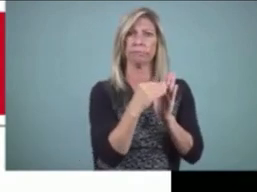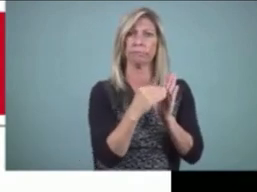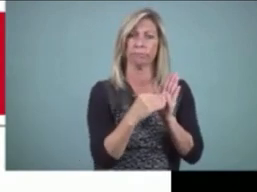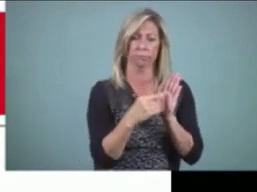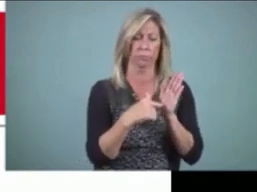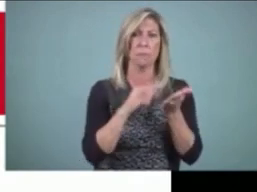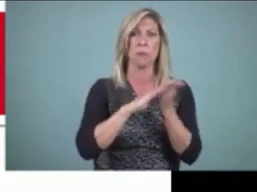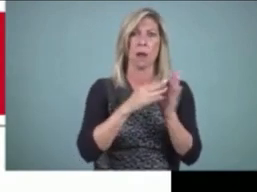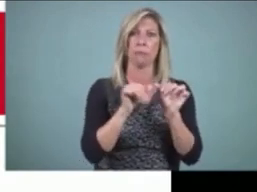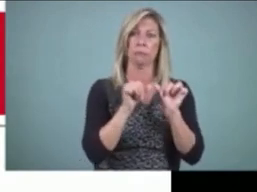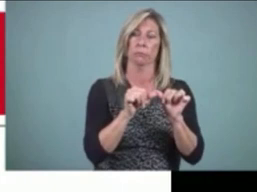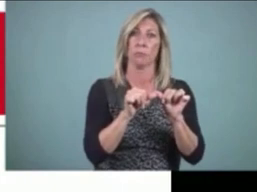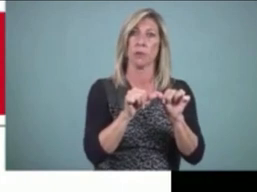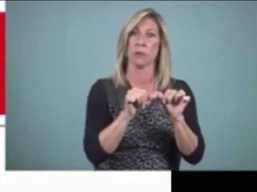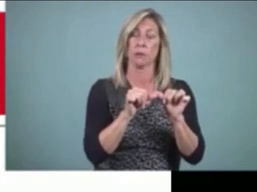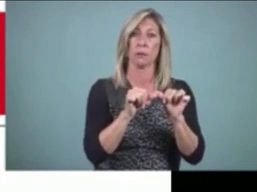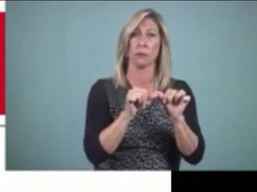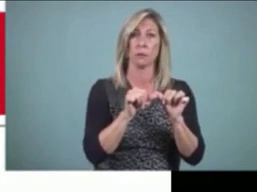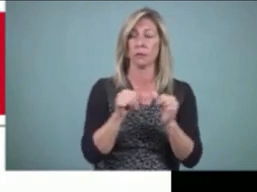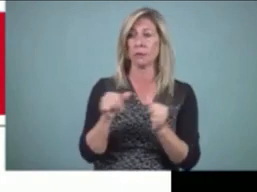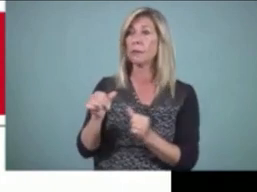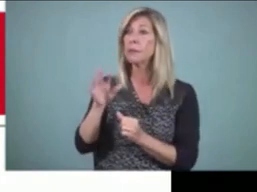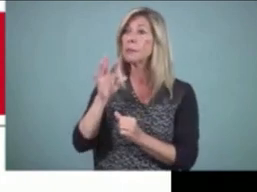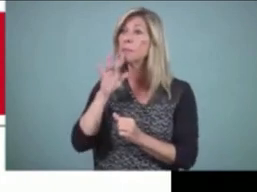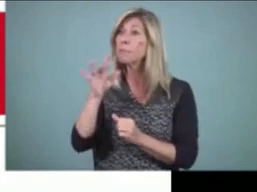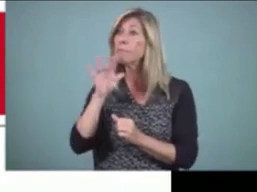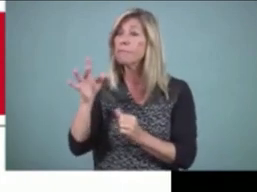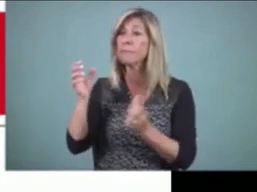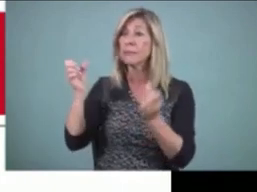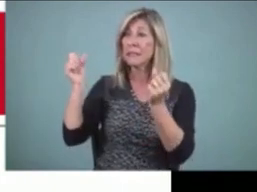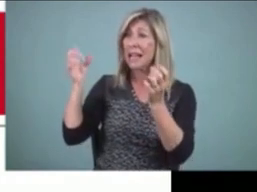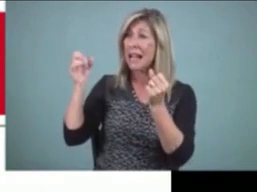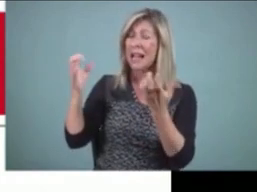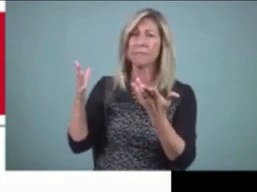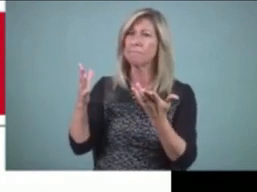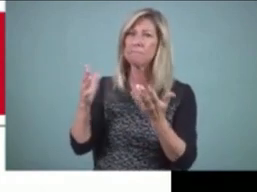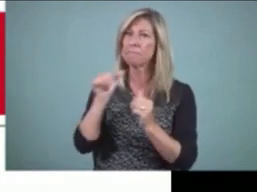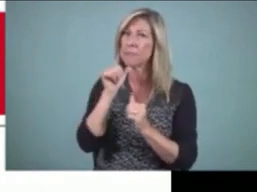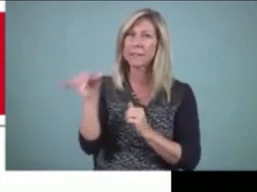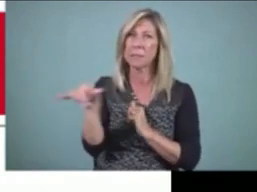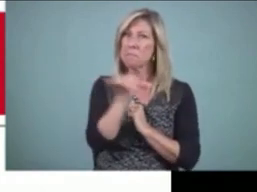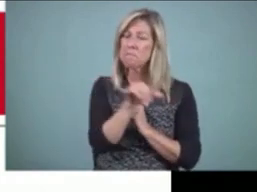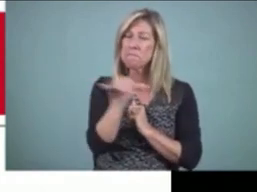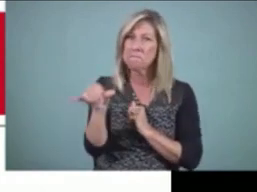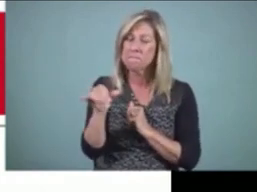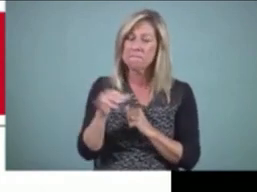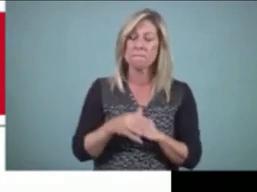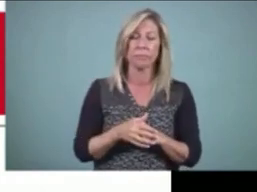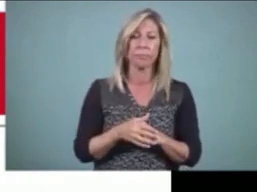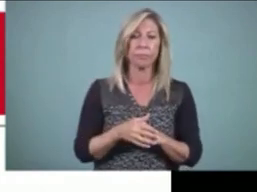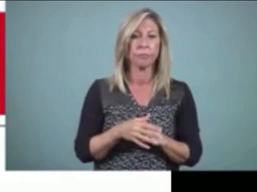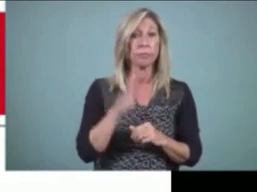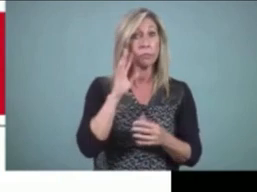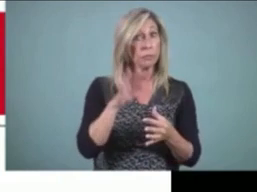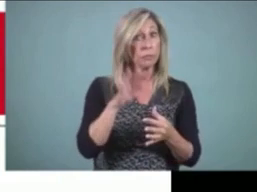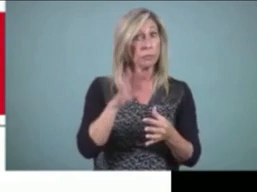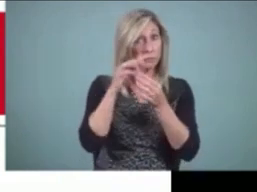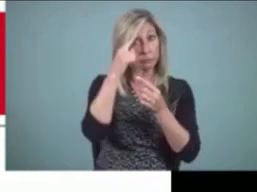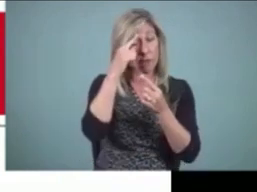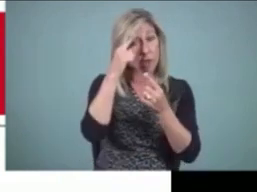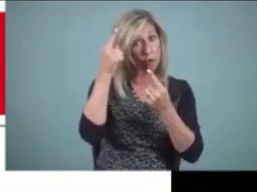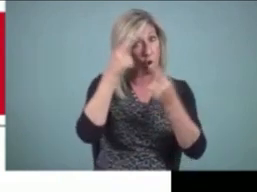really can't in the same way. From a cognitive perspective, writing allows you to, to